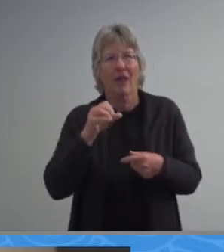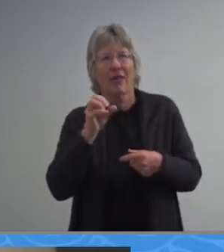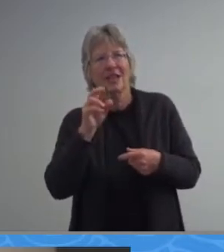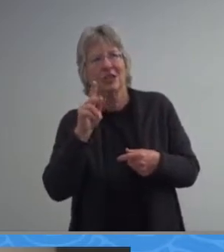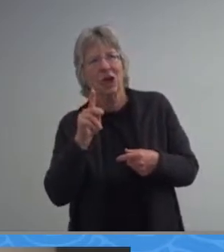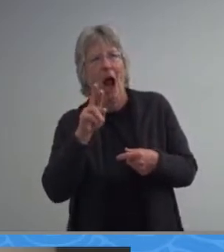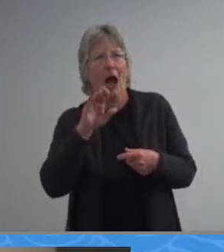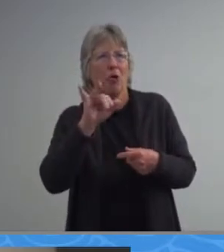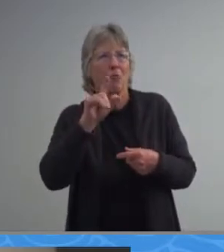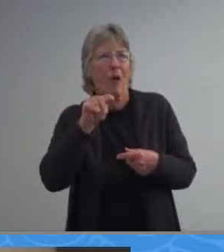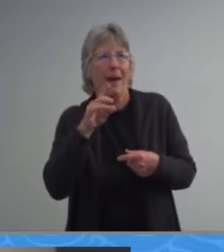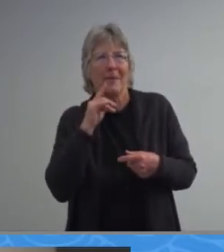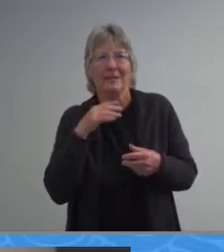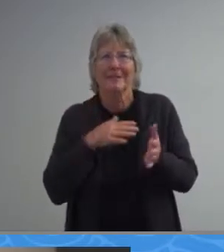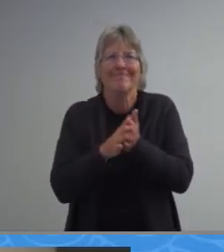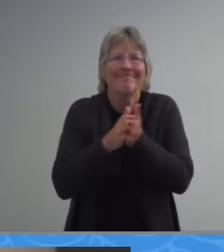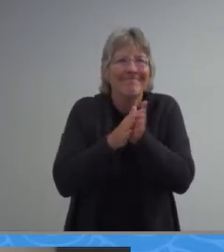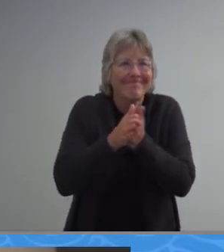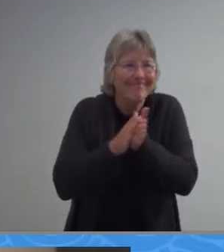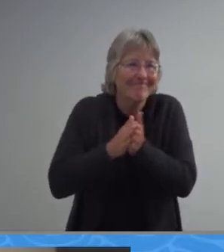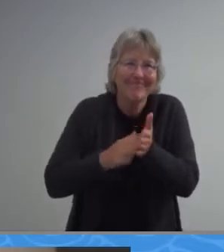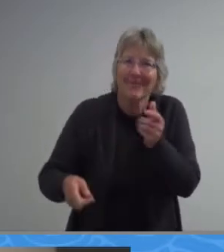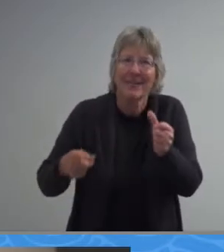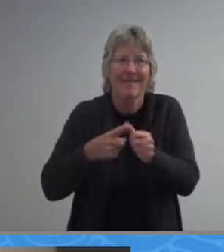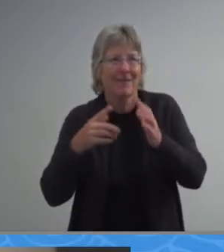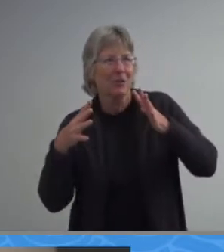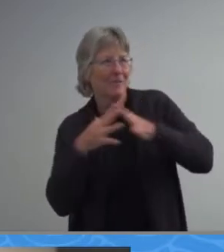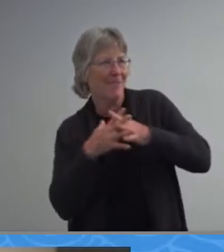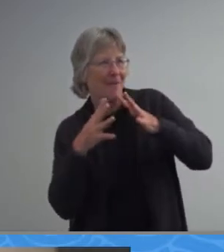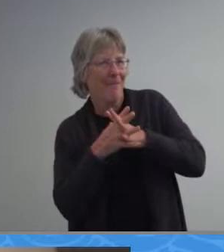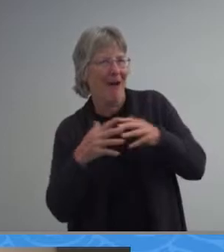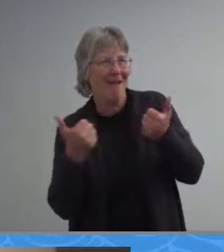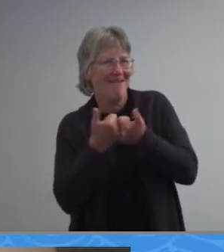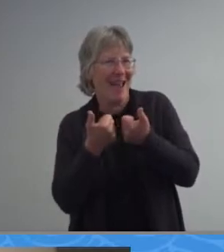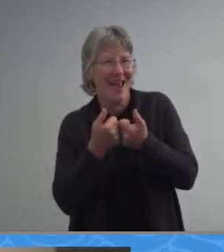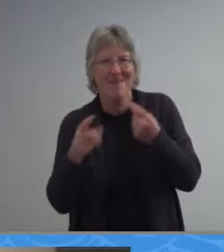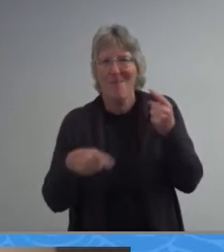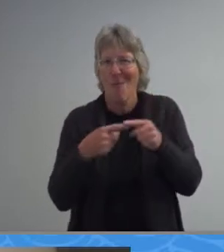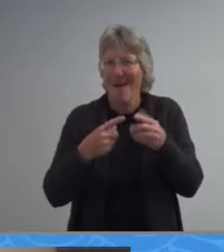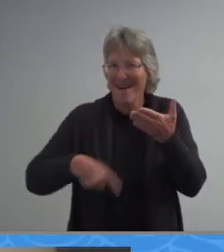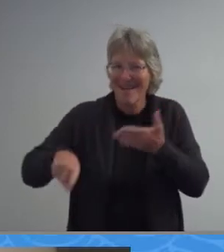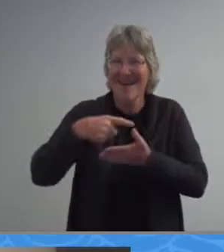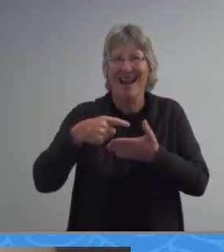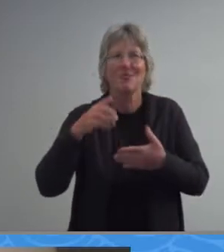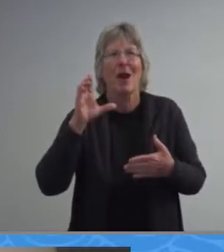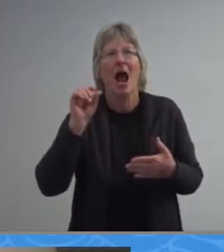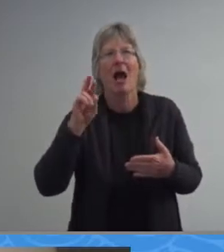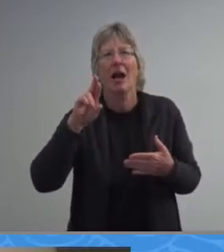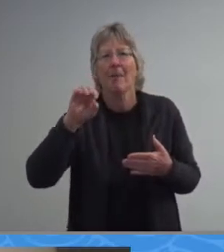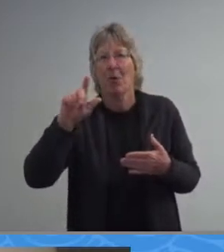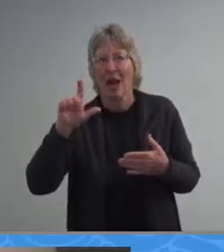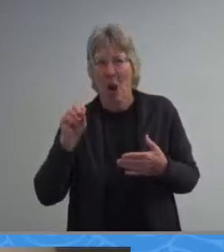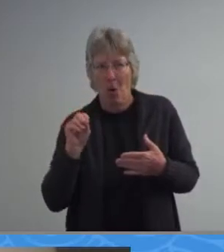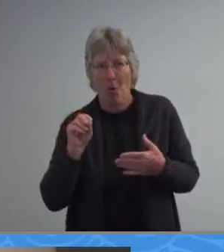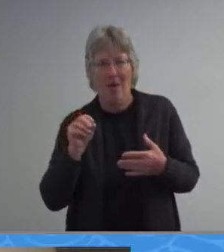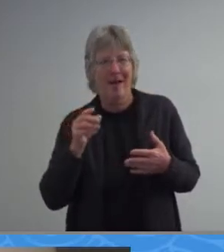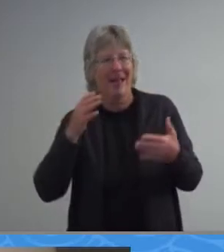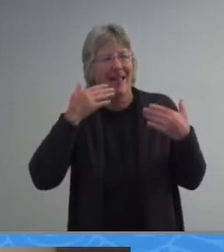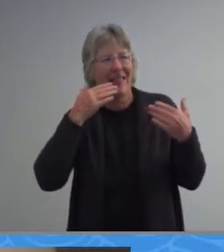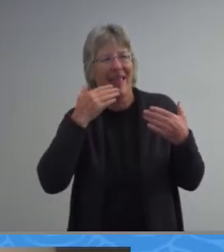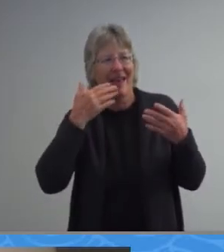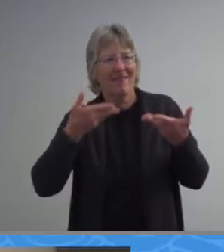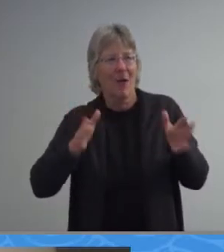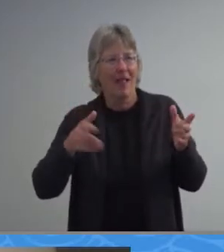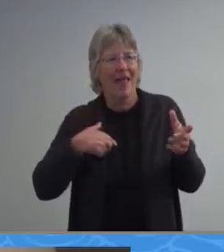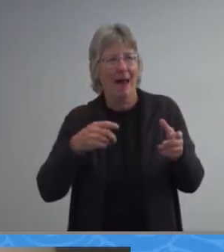looking forward to our first football game which is next week at cabrillo again thank you all so much for this opportunity to report on the activities